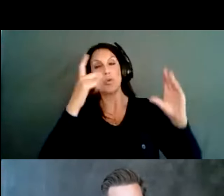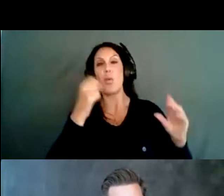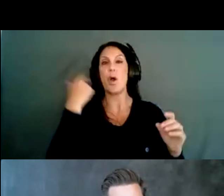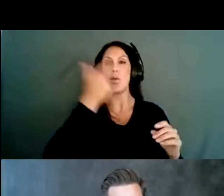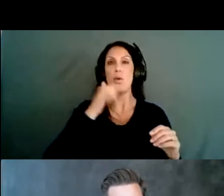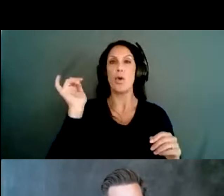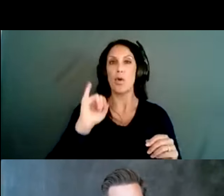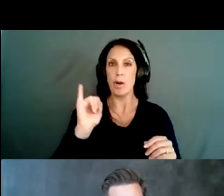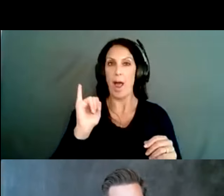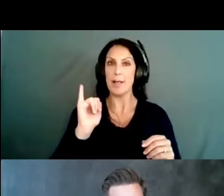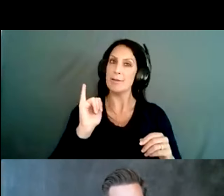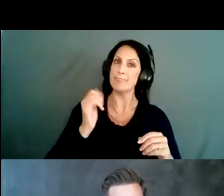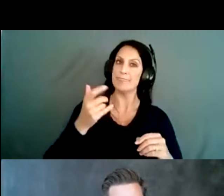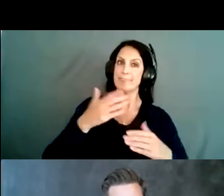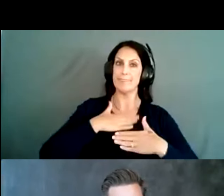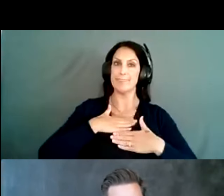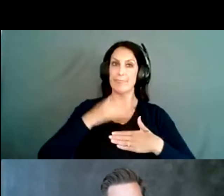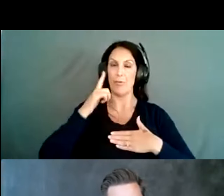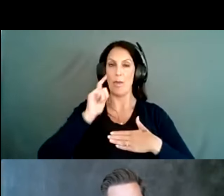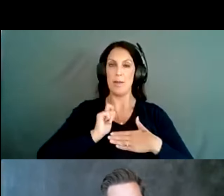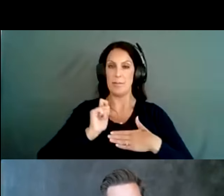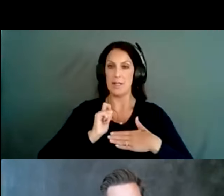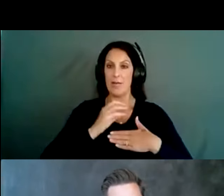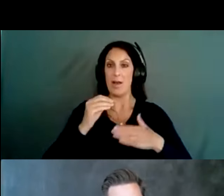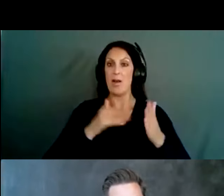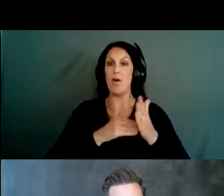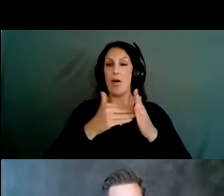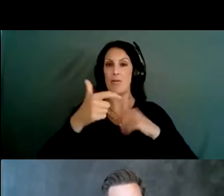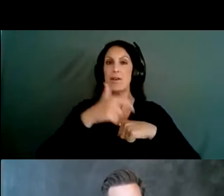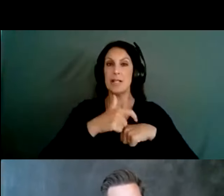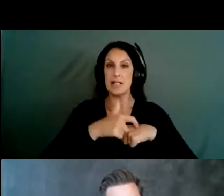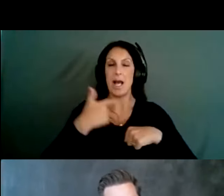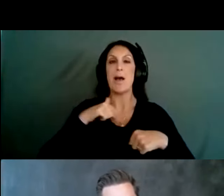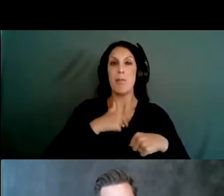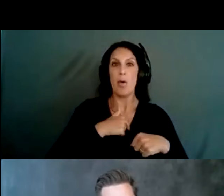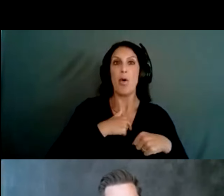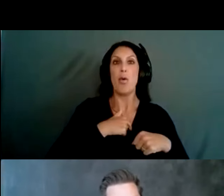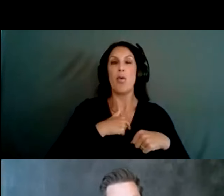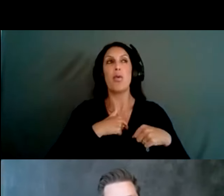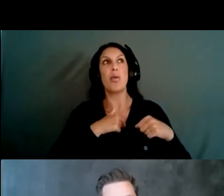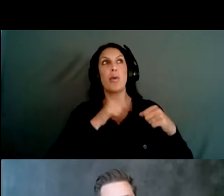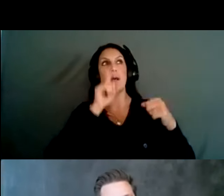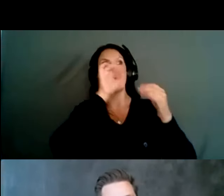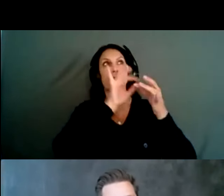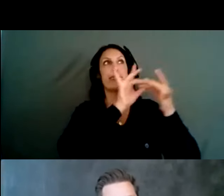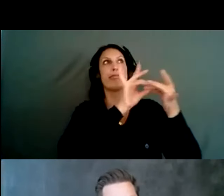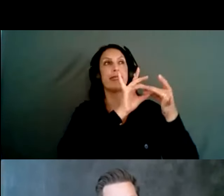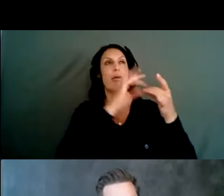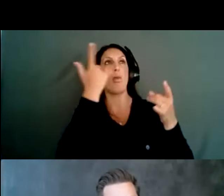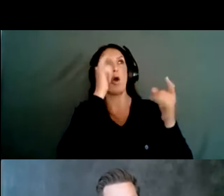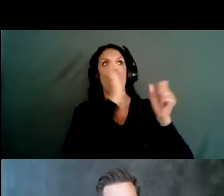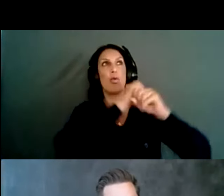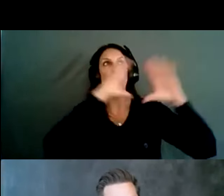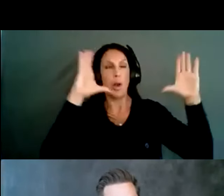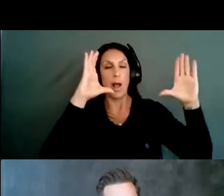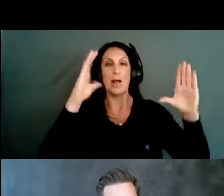look like in their life or to them. And oftentimes we get tied to that image and what that image sounds like. So for us to